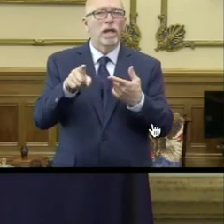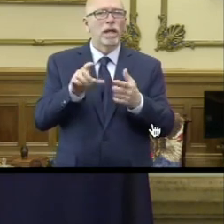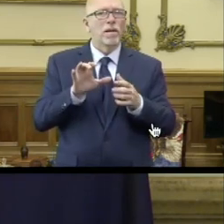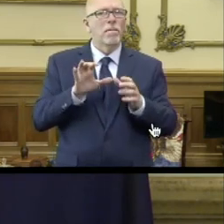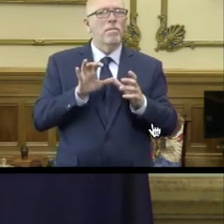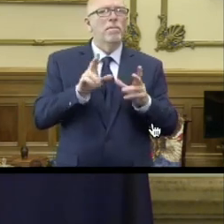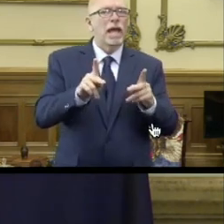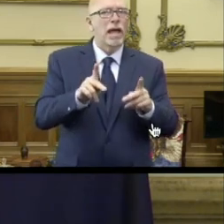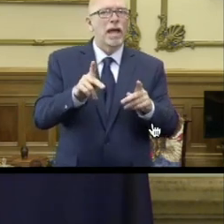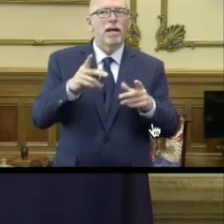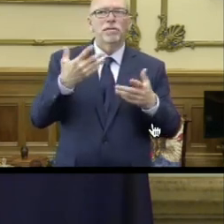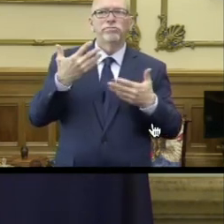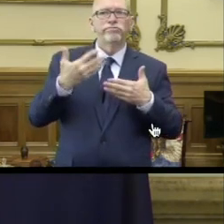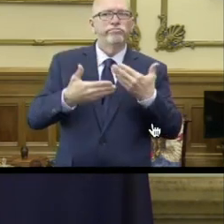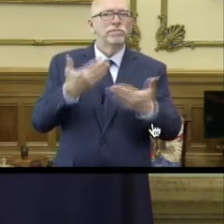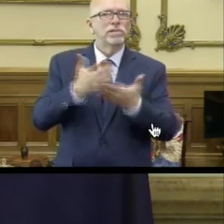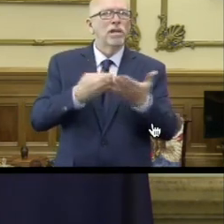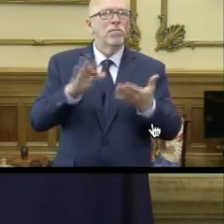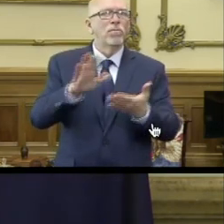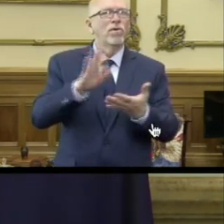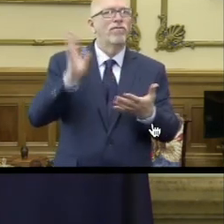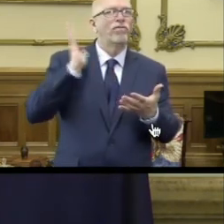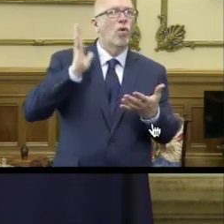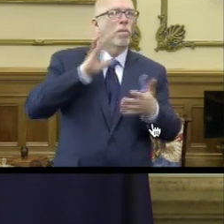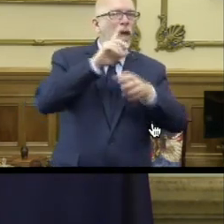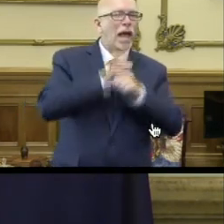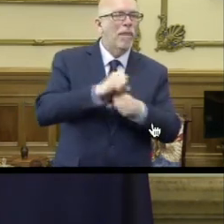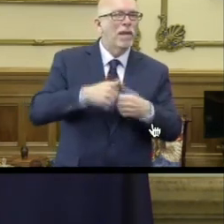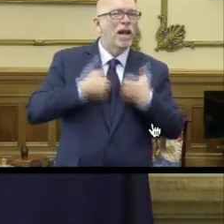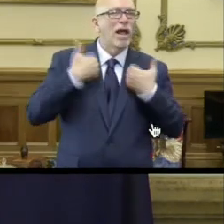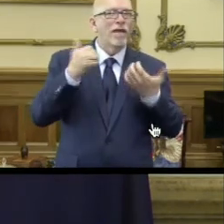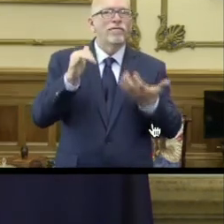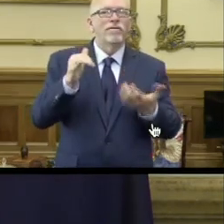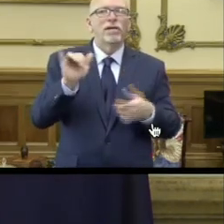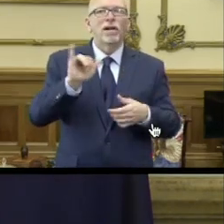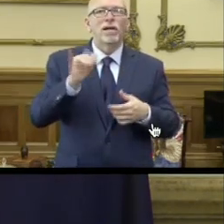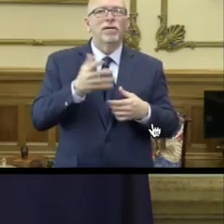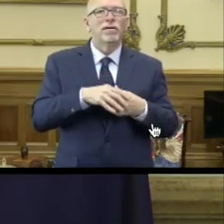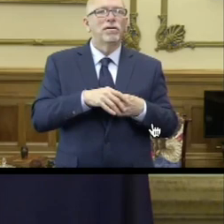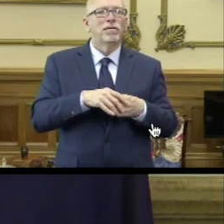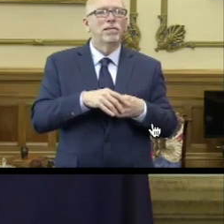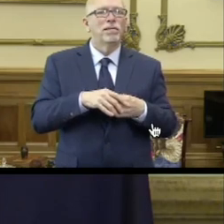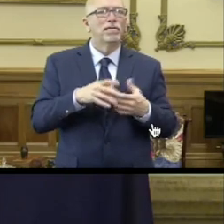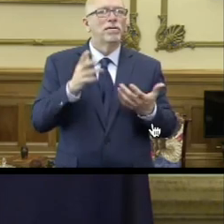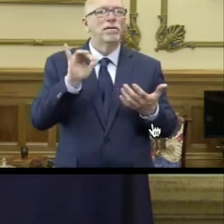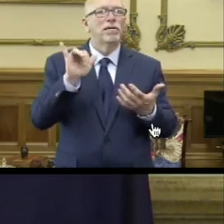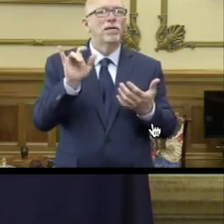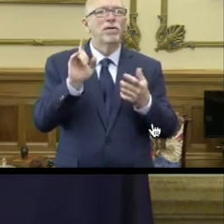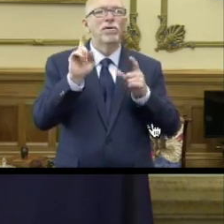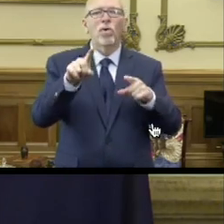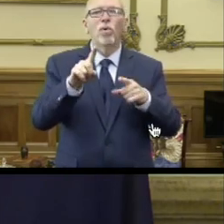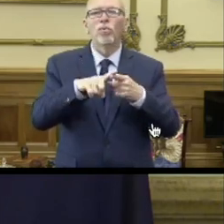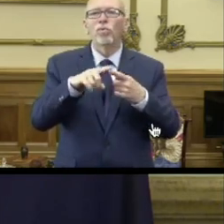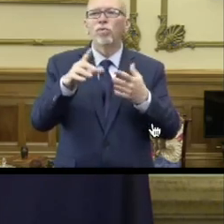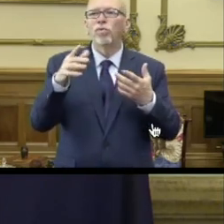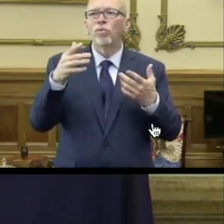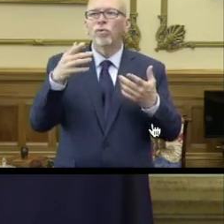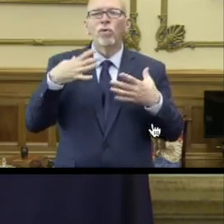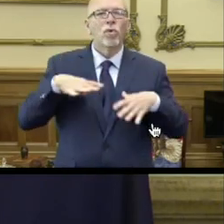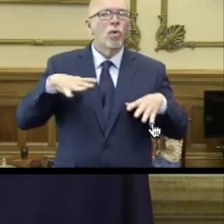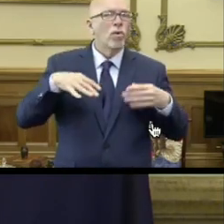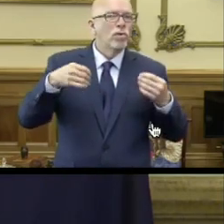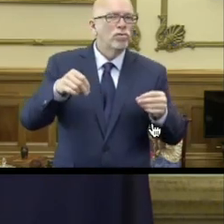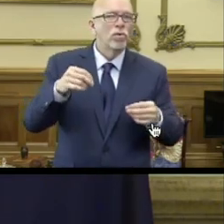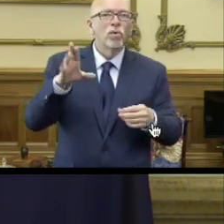to resuming some of those former habits in life, like going into certain retail shops or going